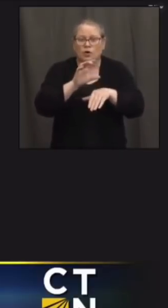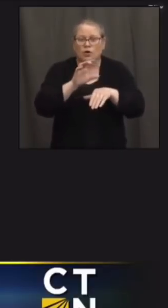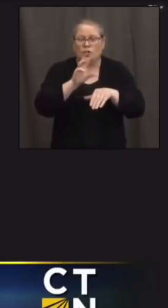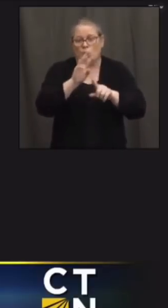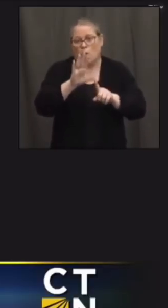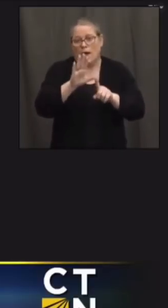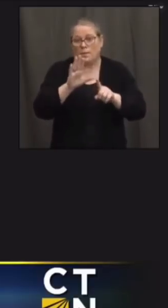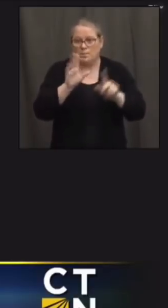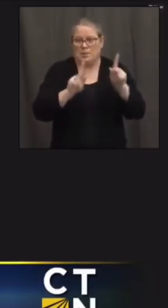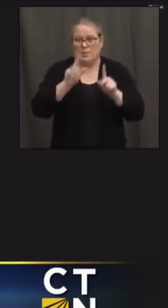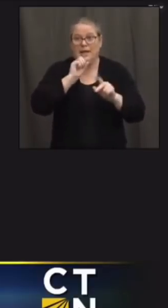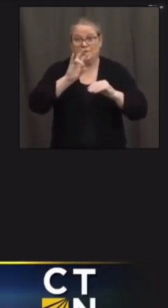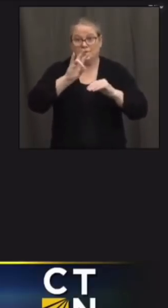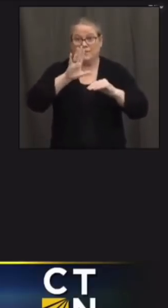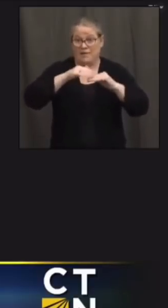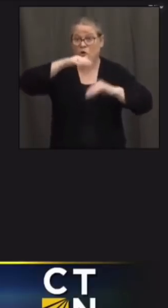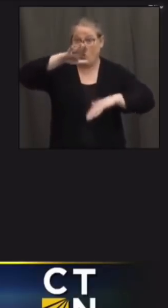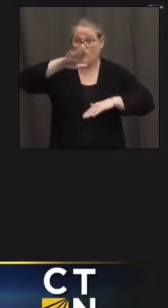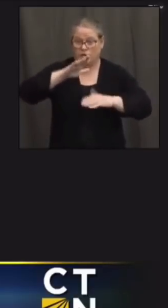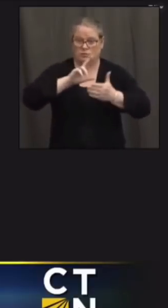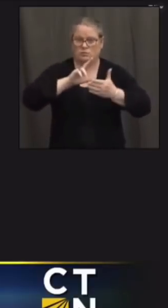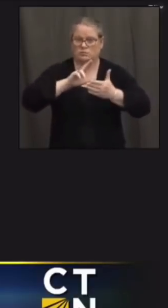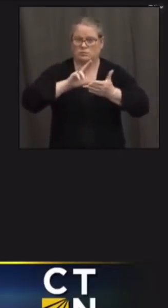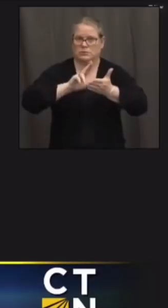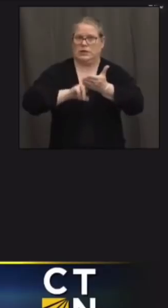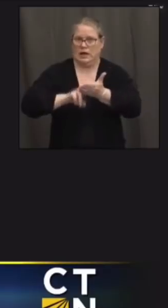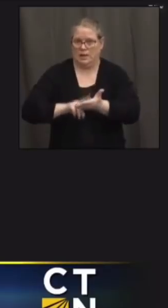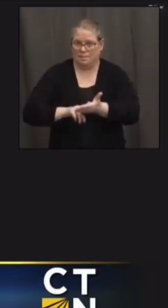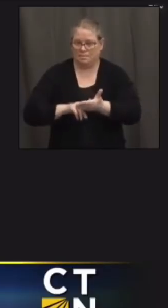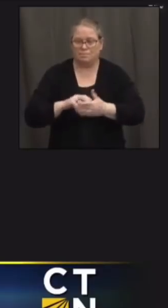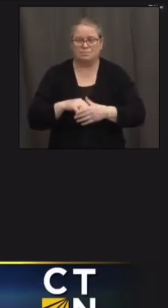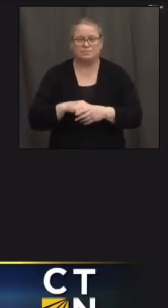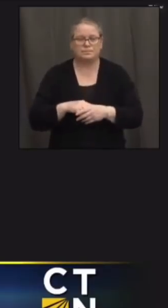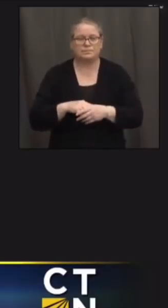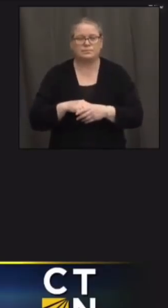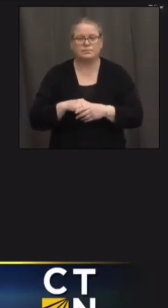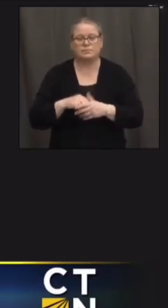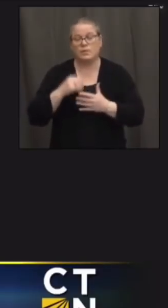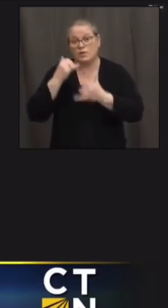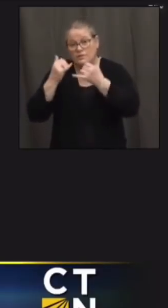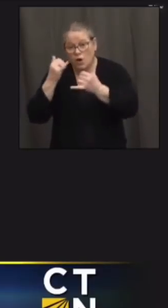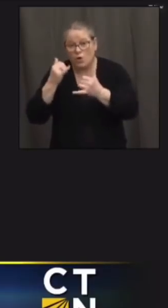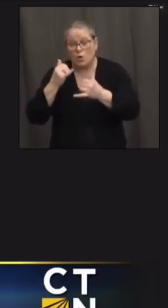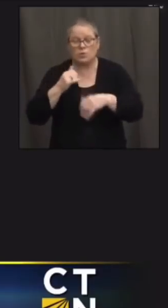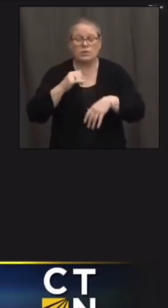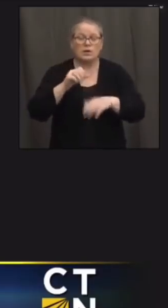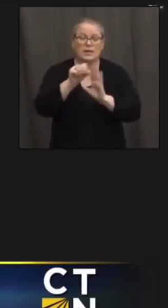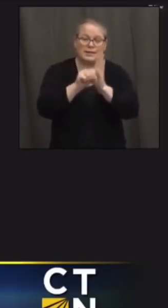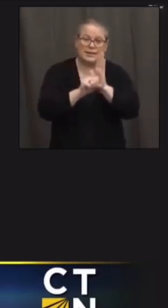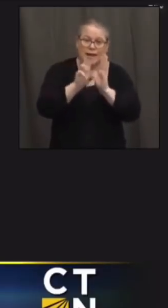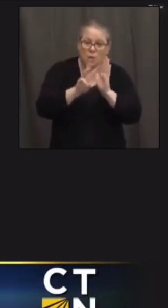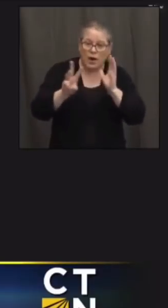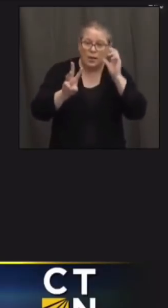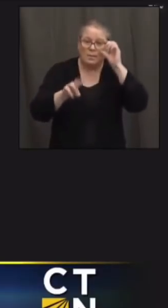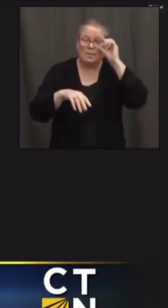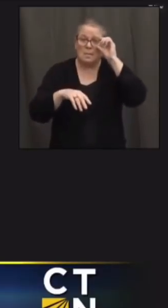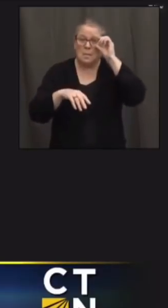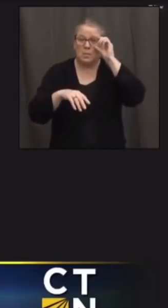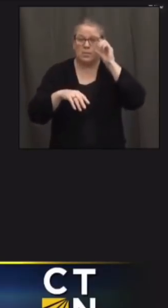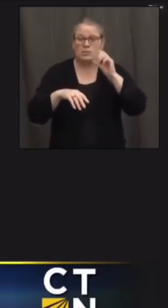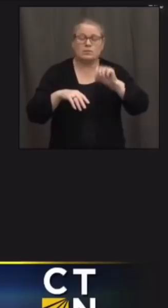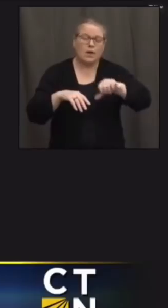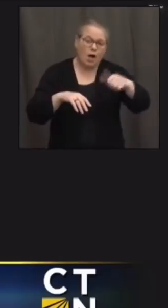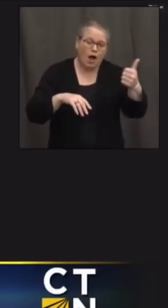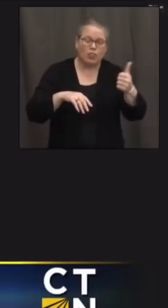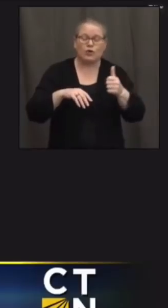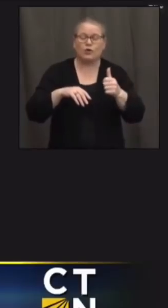75 signing up um both through the the phone system through the state's web system through other providers like